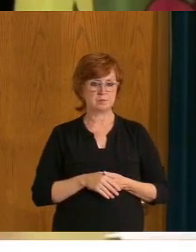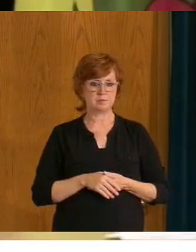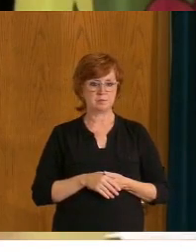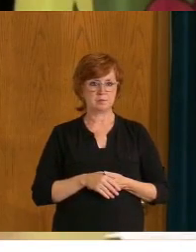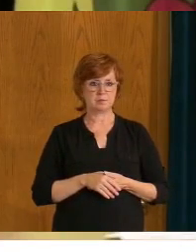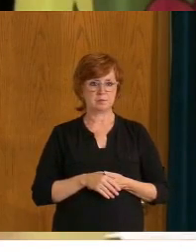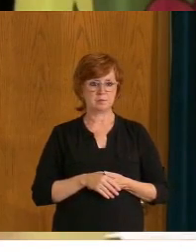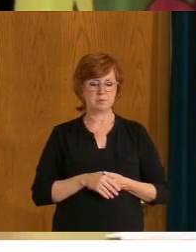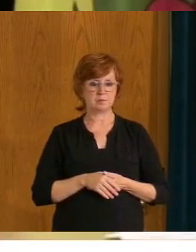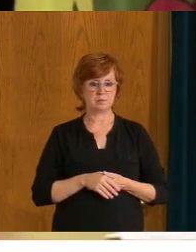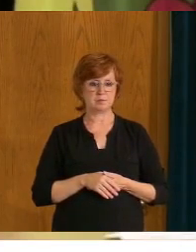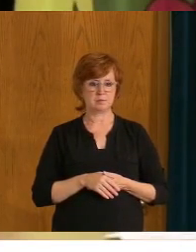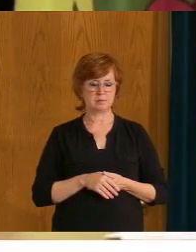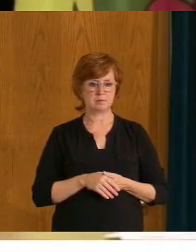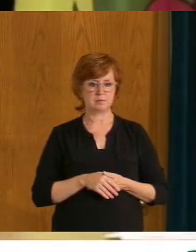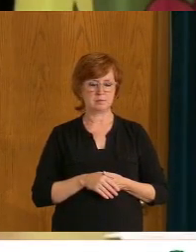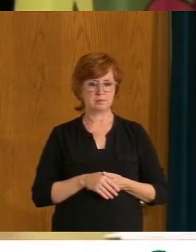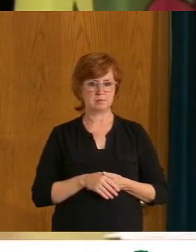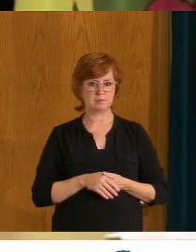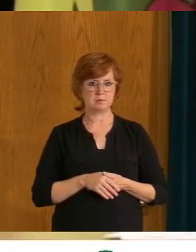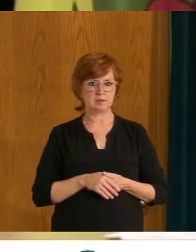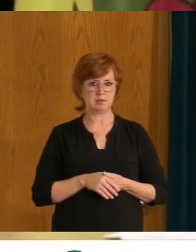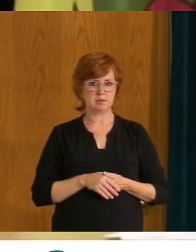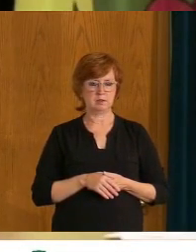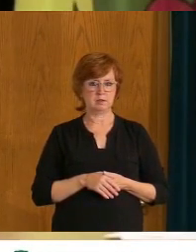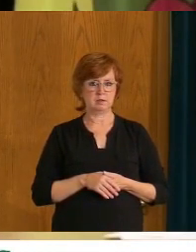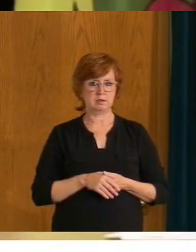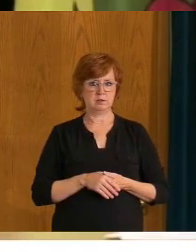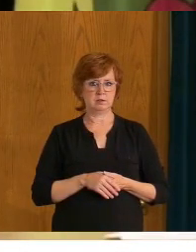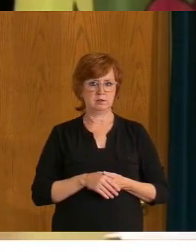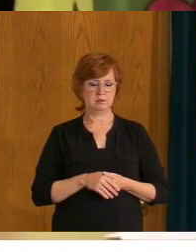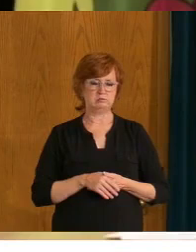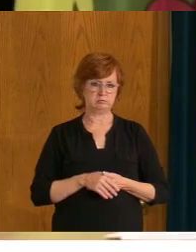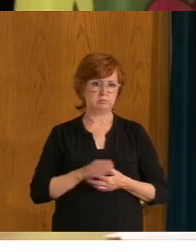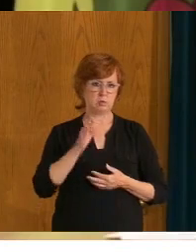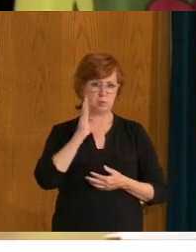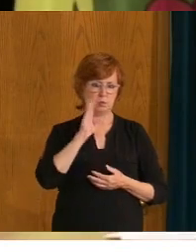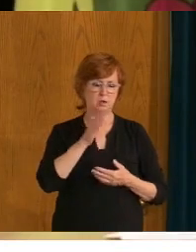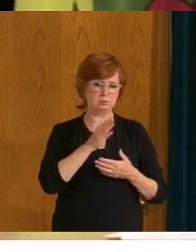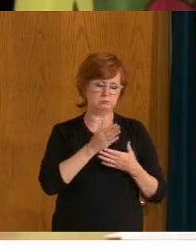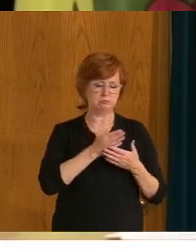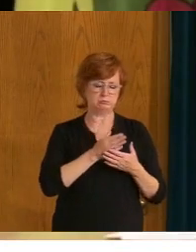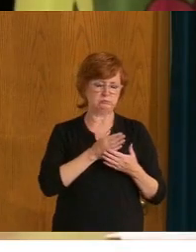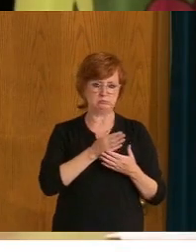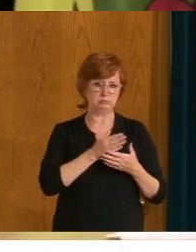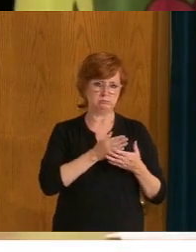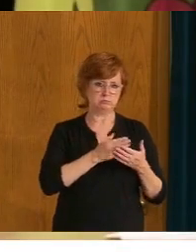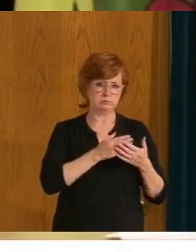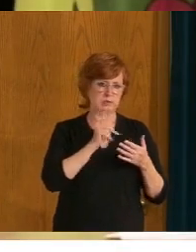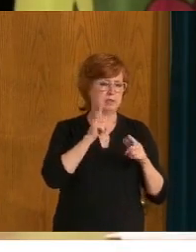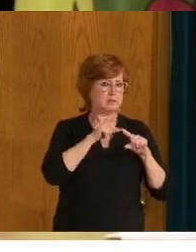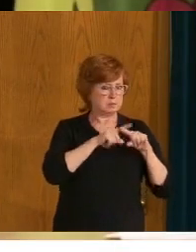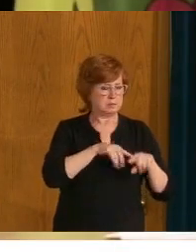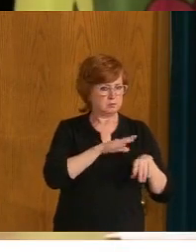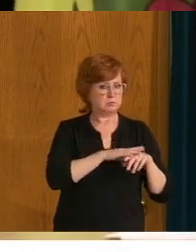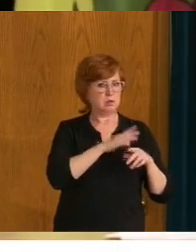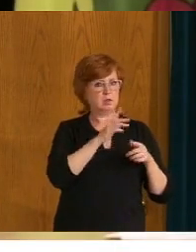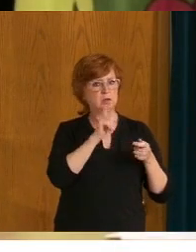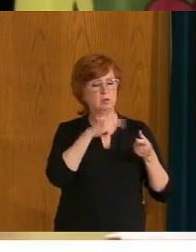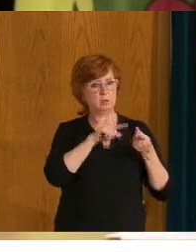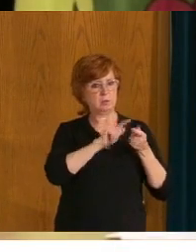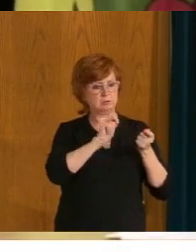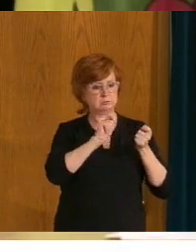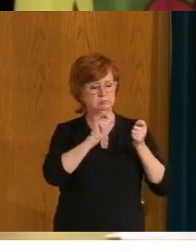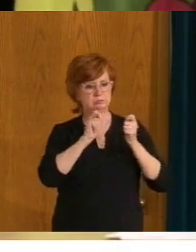vaccination clinics, drive-throughs, part of that, yes, will be, uh, contingent on, you know, as we transition back